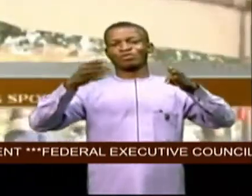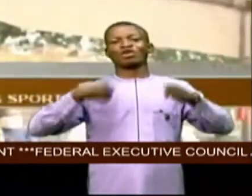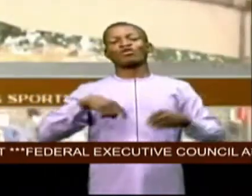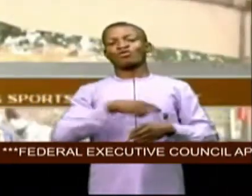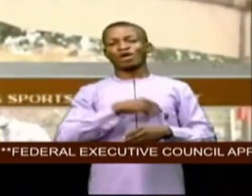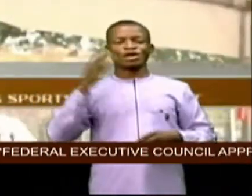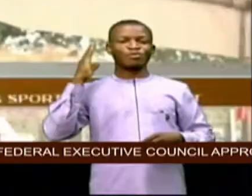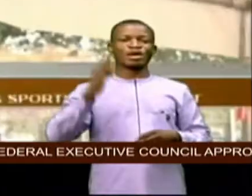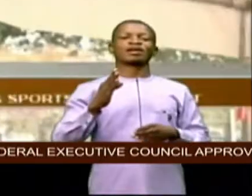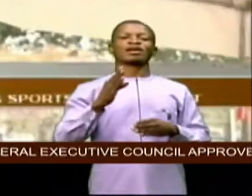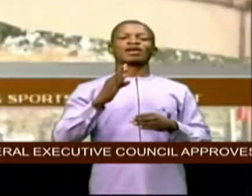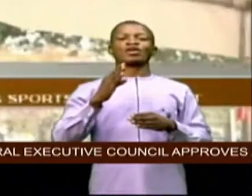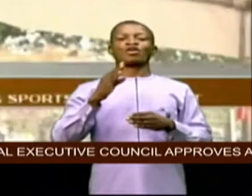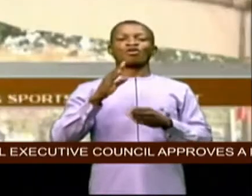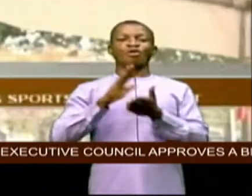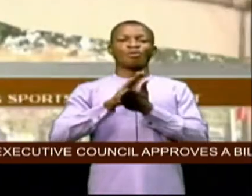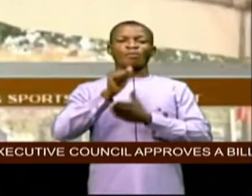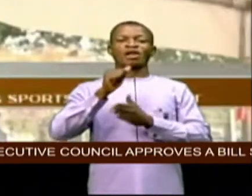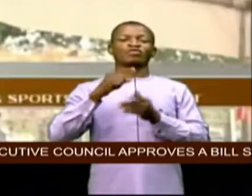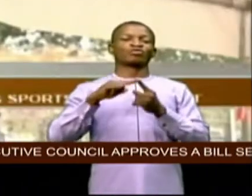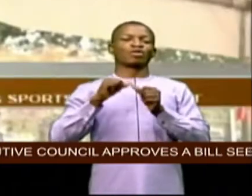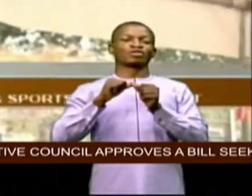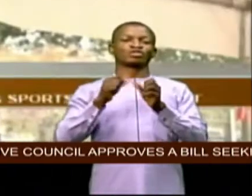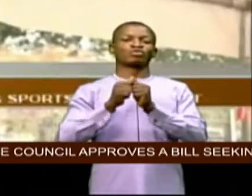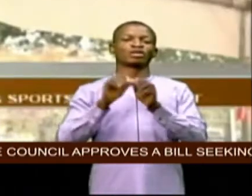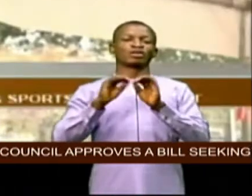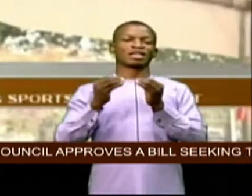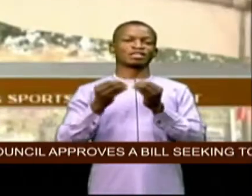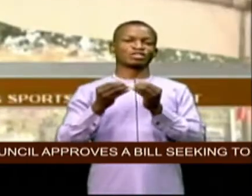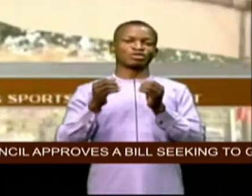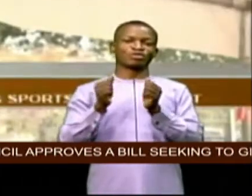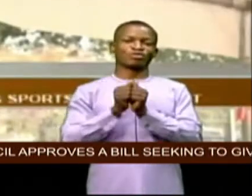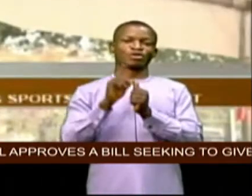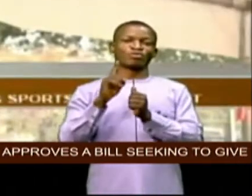to the continuing organization of the one service